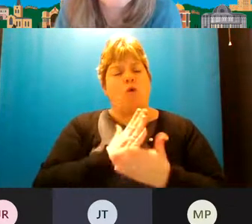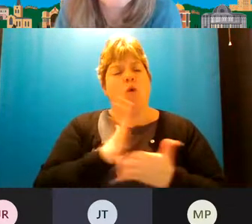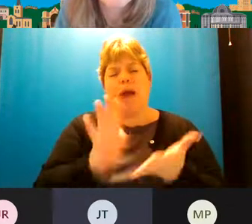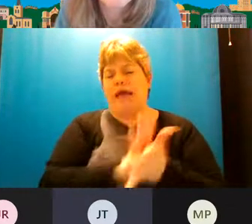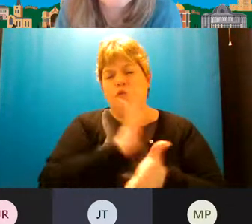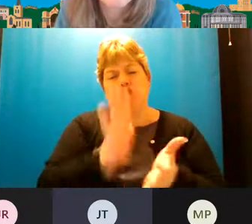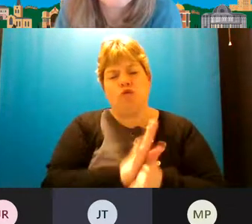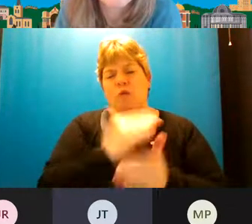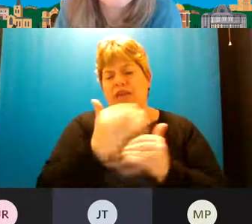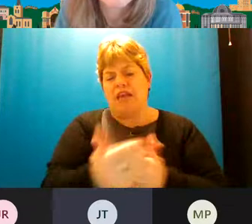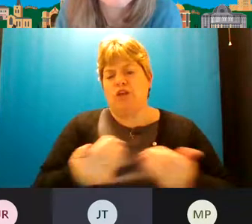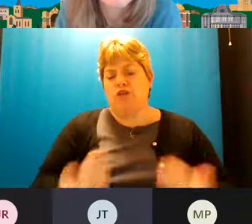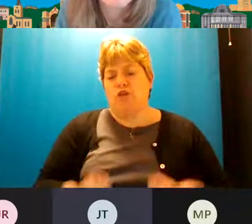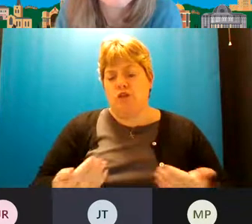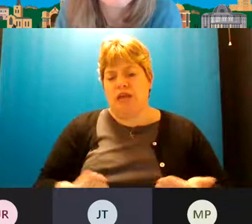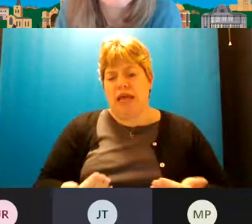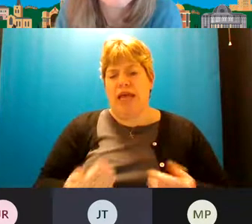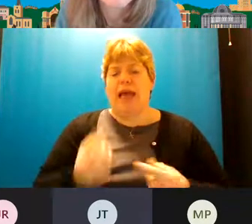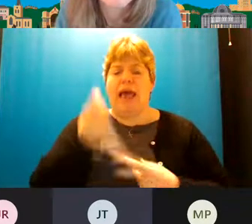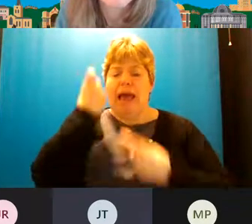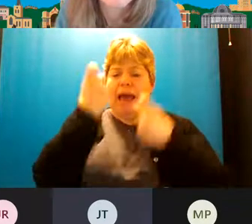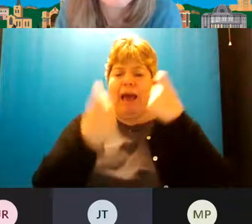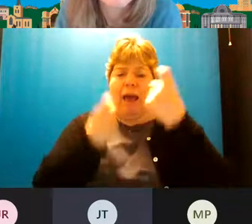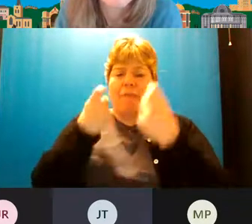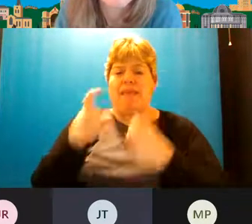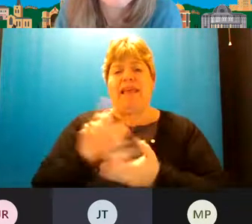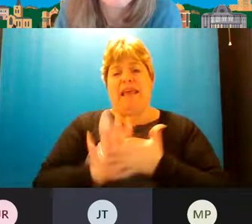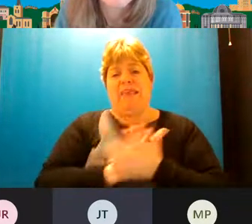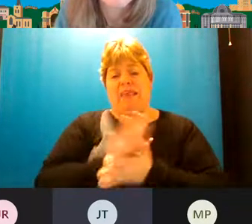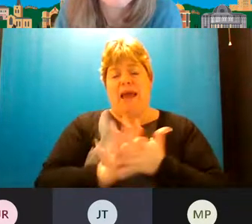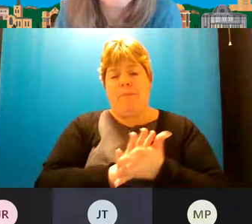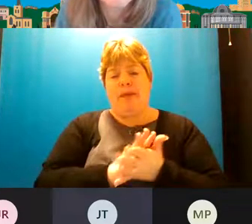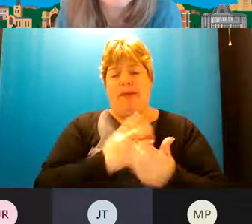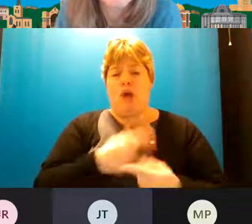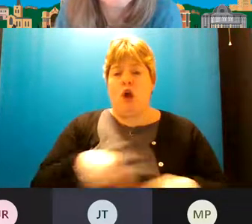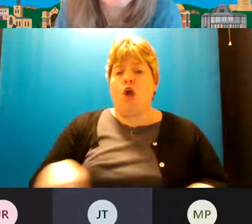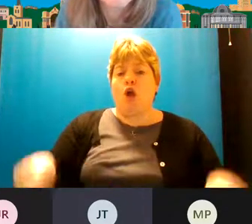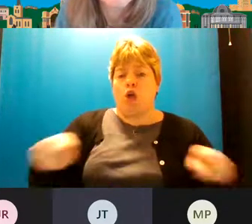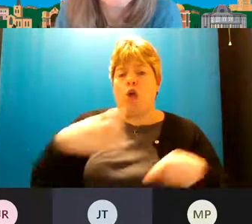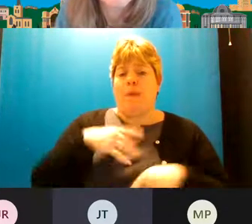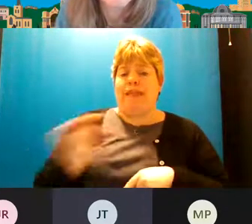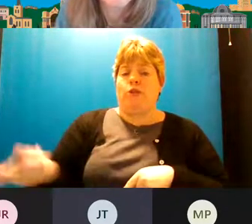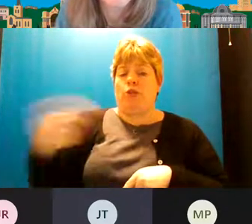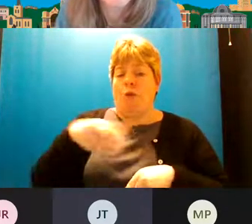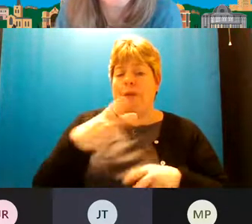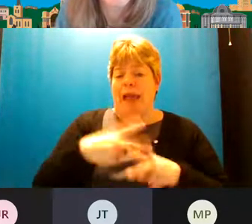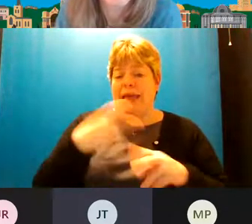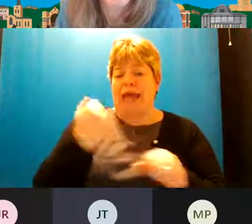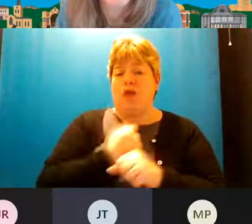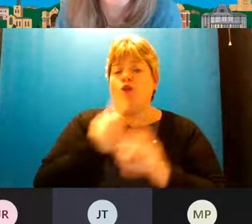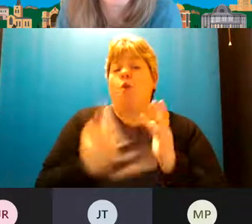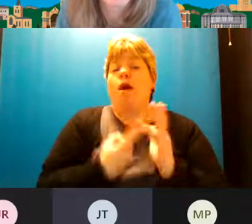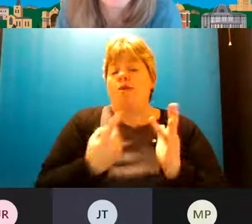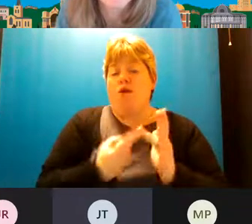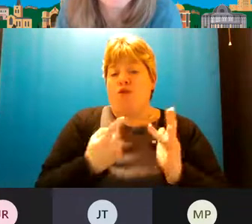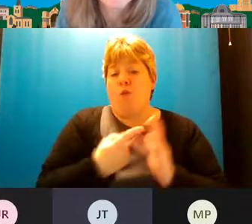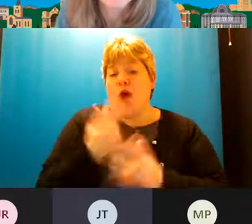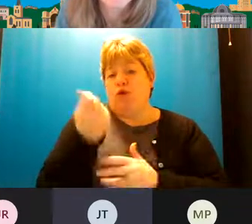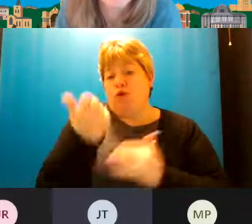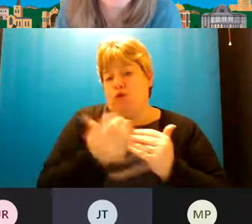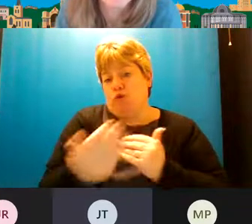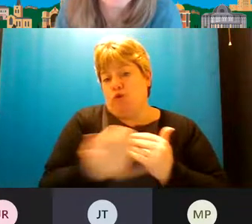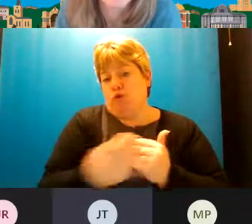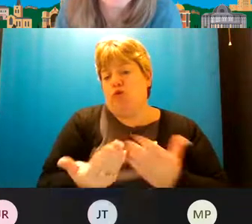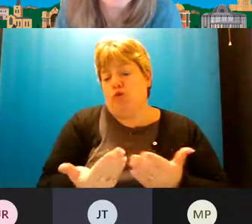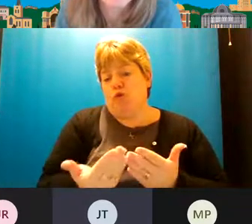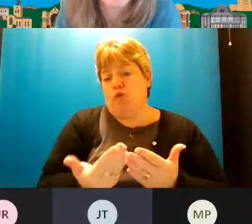enjoyed the session i'm thinking that that means that you people may need to come back and do another one quite soon in the